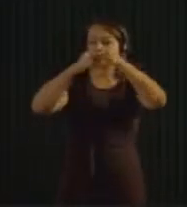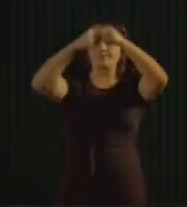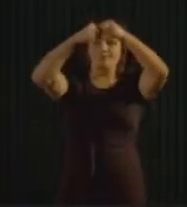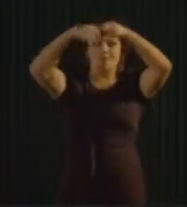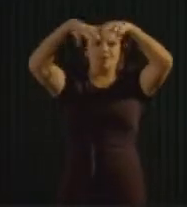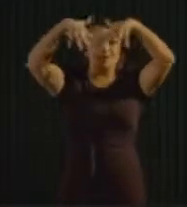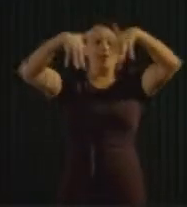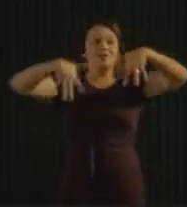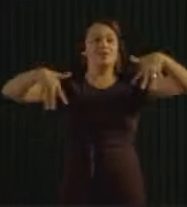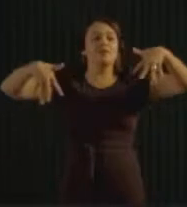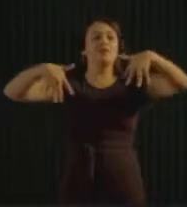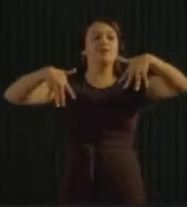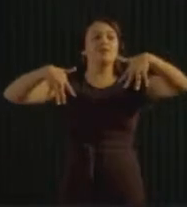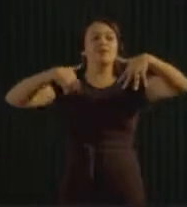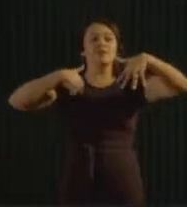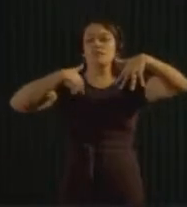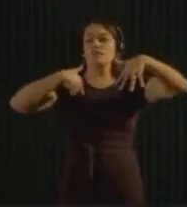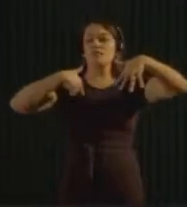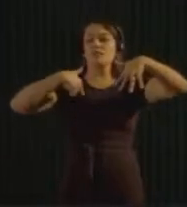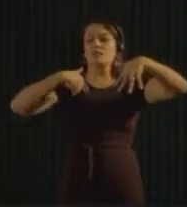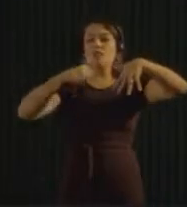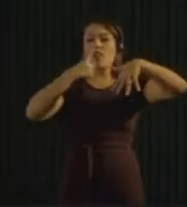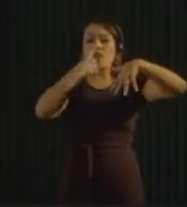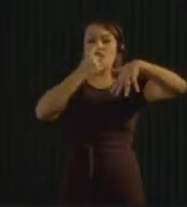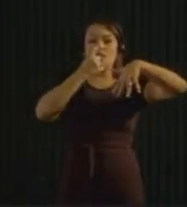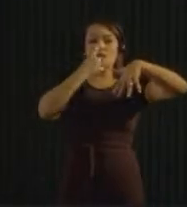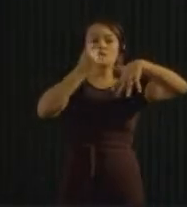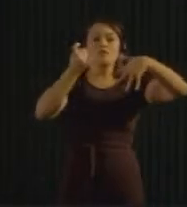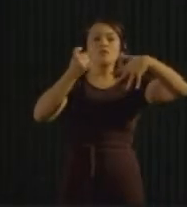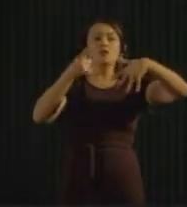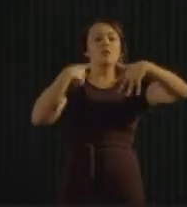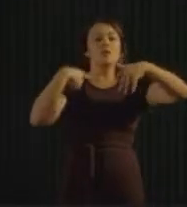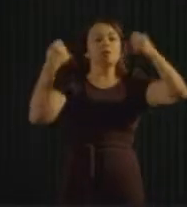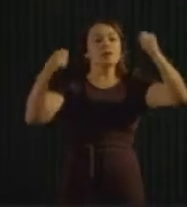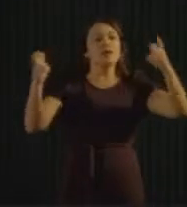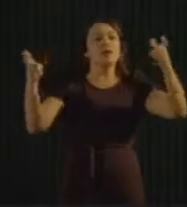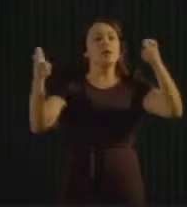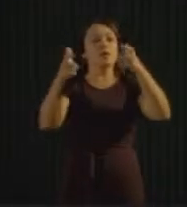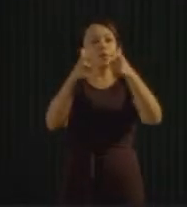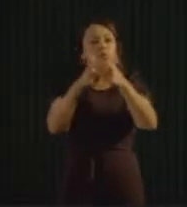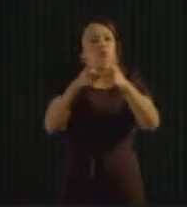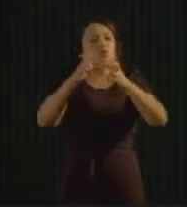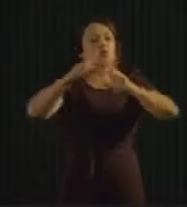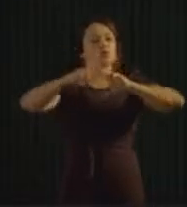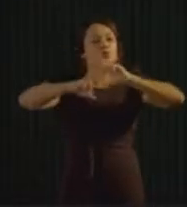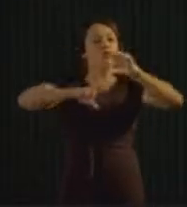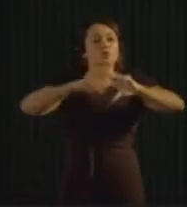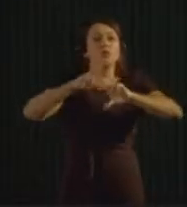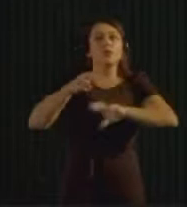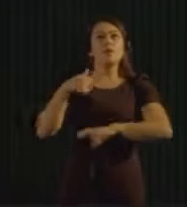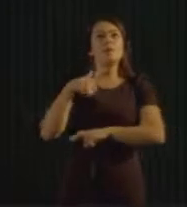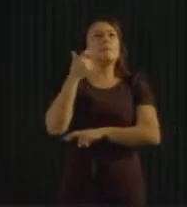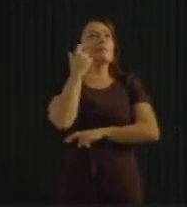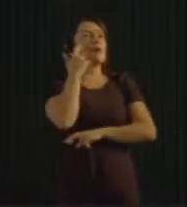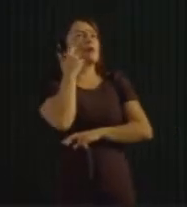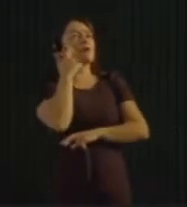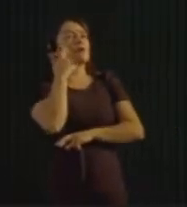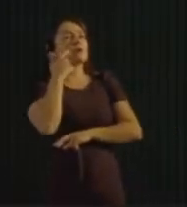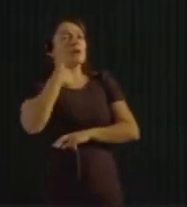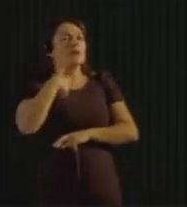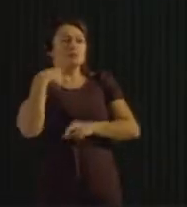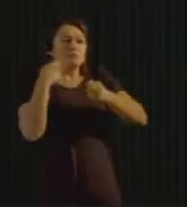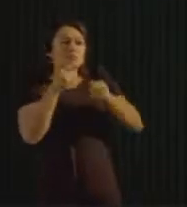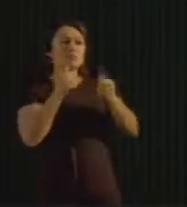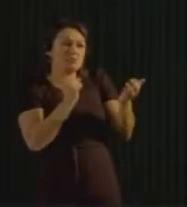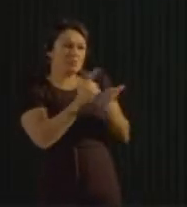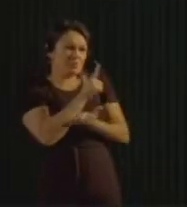It is about reusing and re-juice. Think before you buy stuff, for example, and when you bought it, you're going to reuse it as